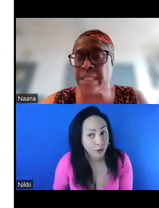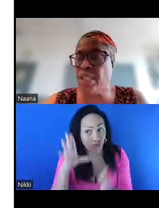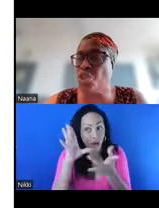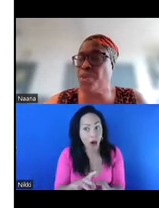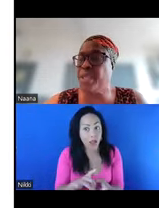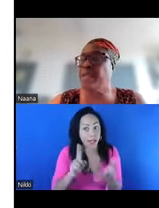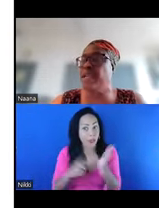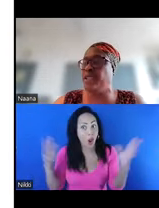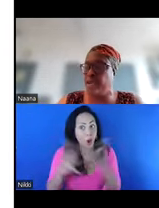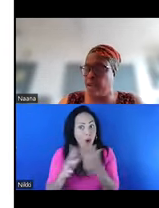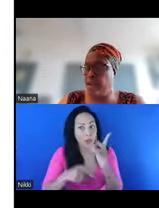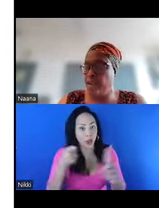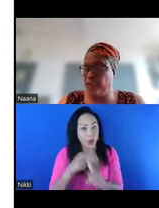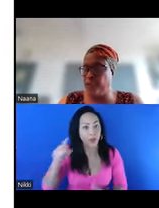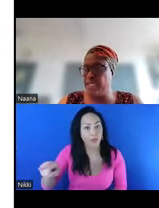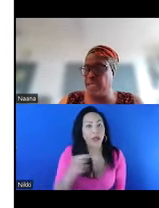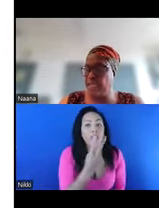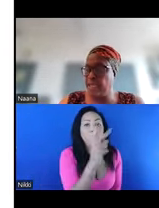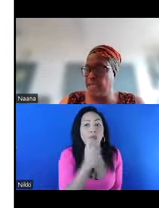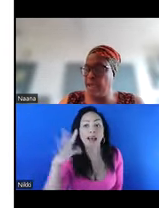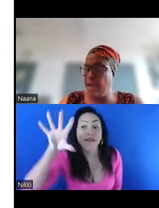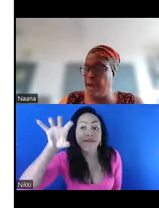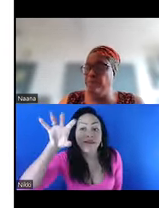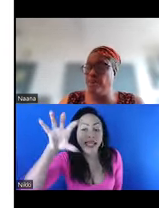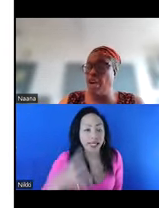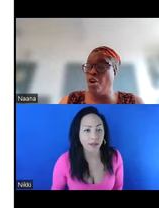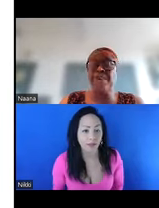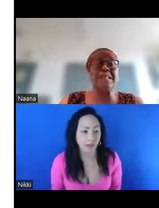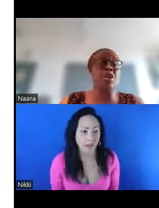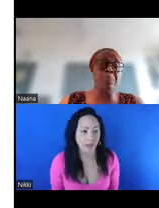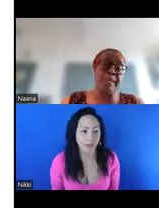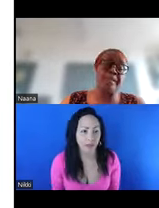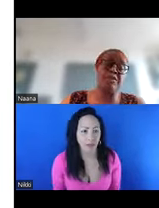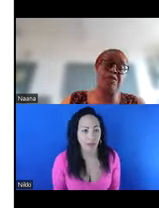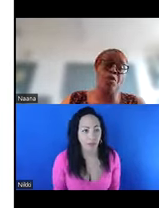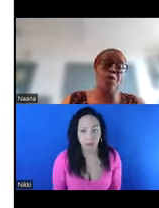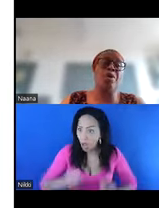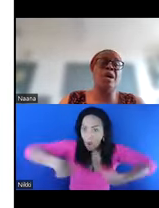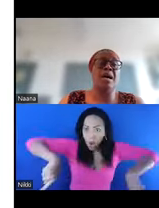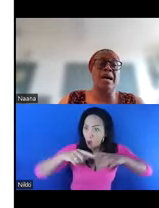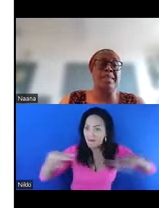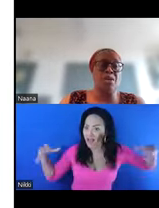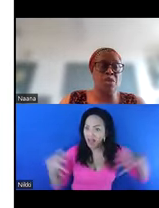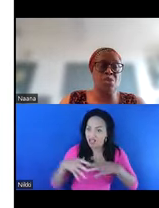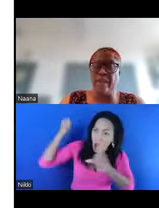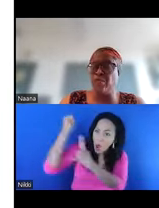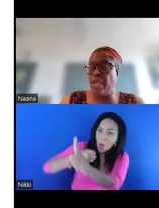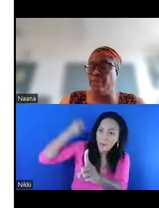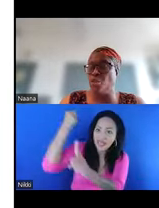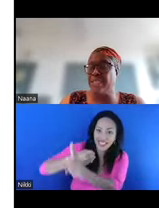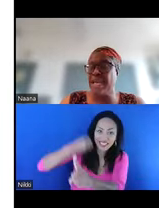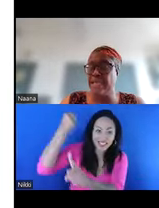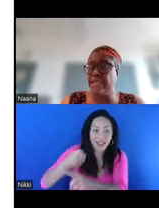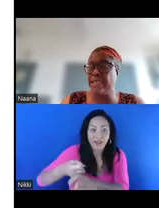know that since 2015, a lot of us lobbied for the laws on